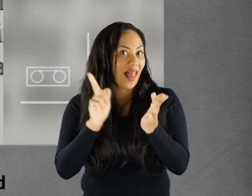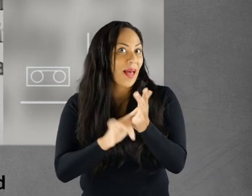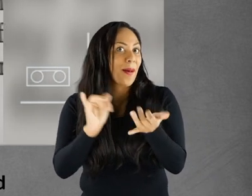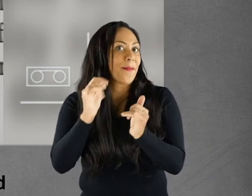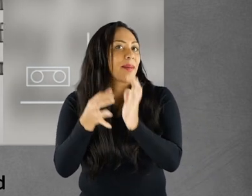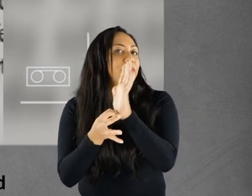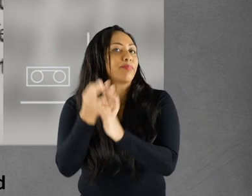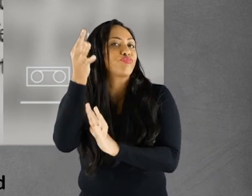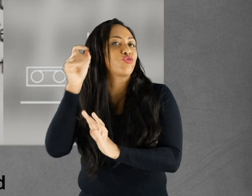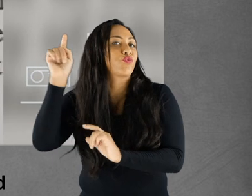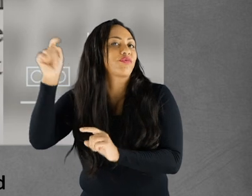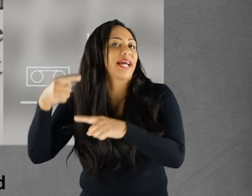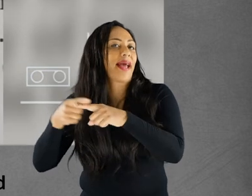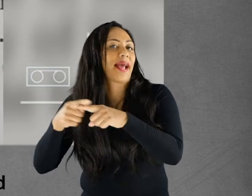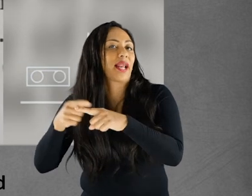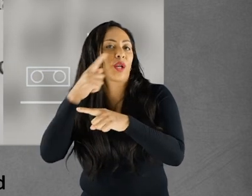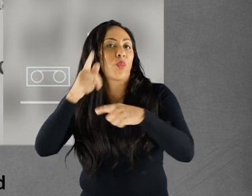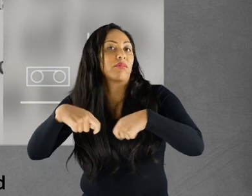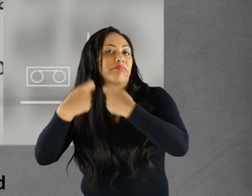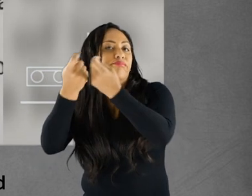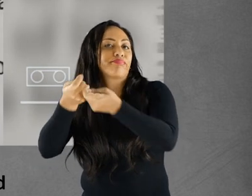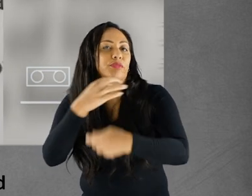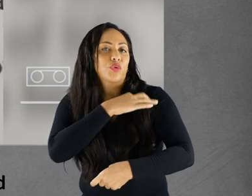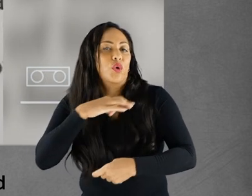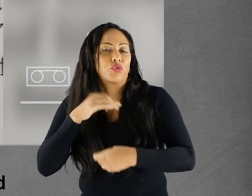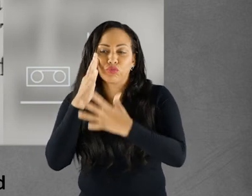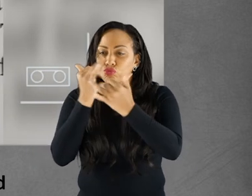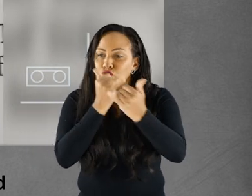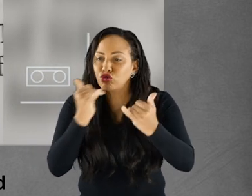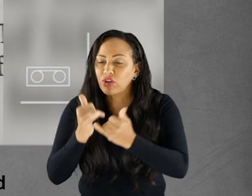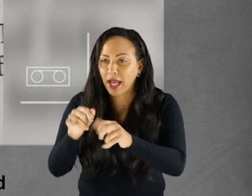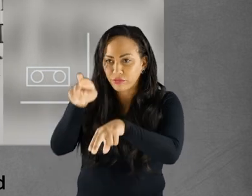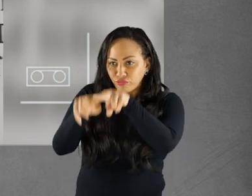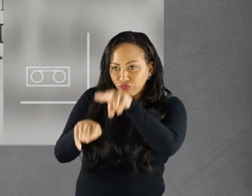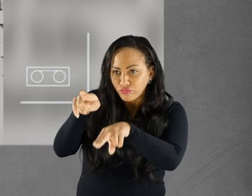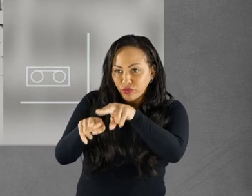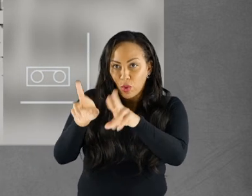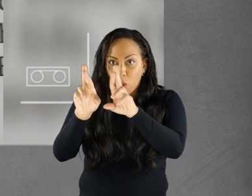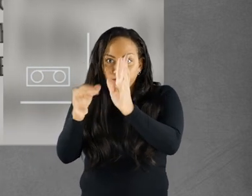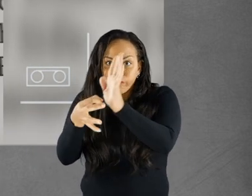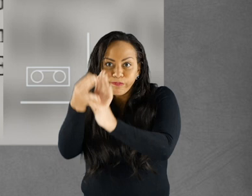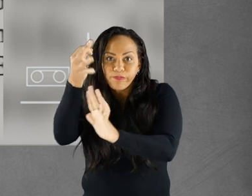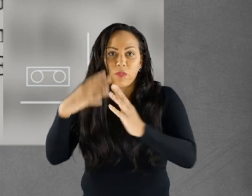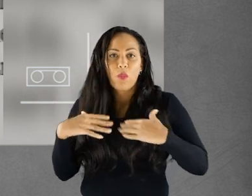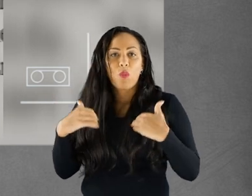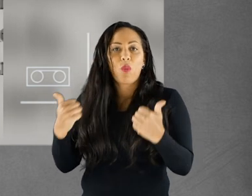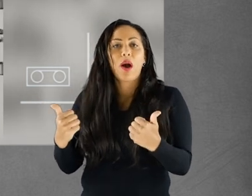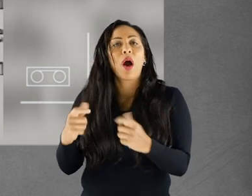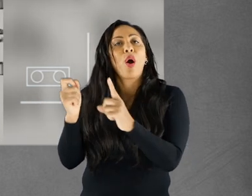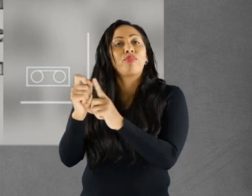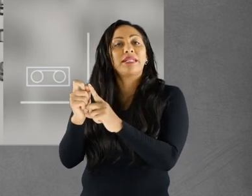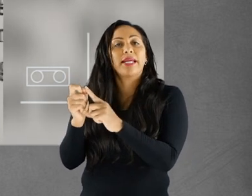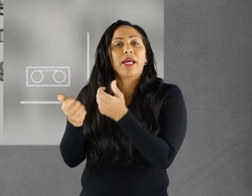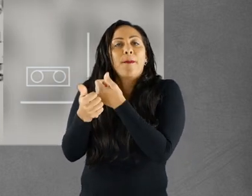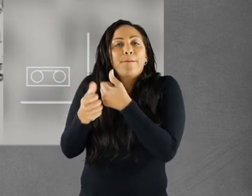might get better over there and we can take her to the doctors and get her checked and seen to and she will get well. Preeti